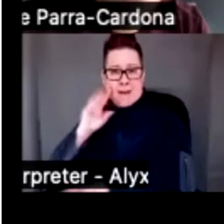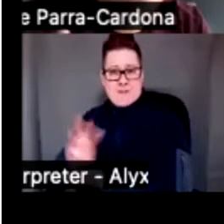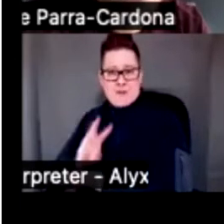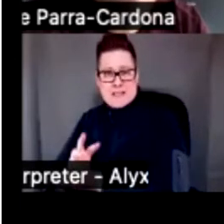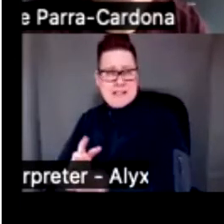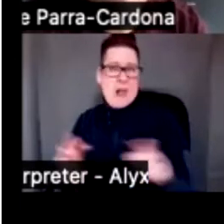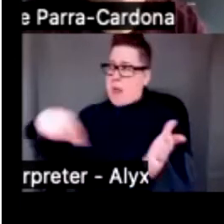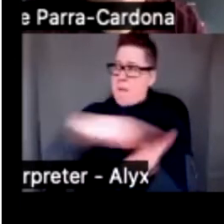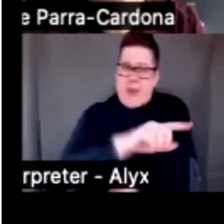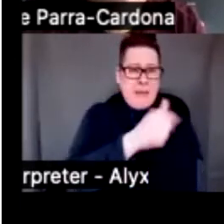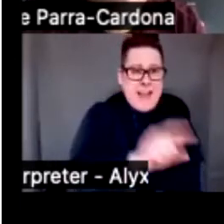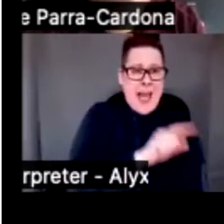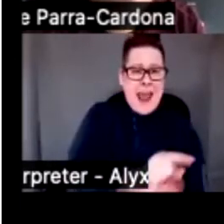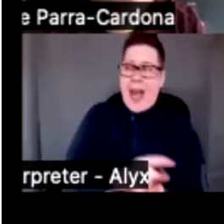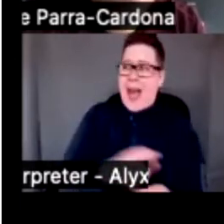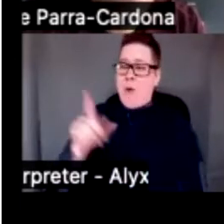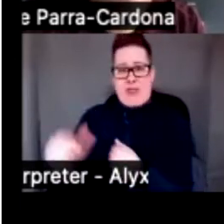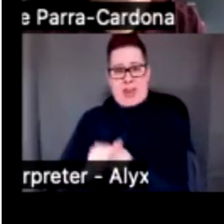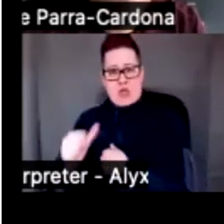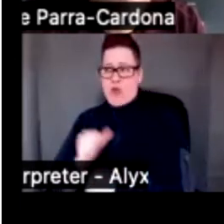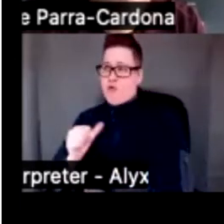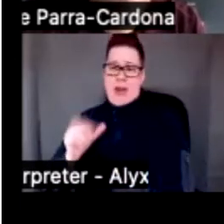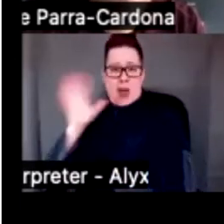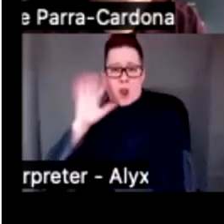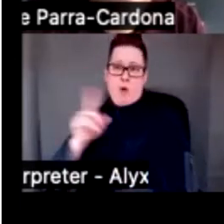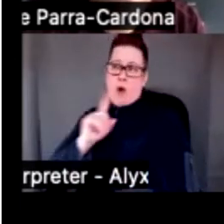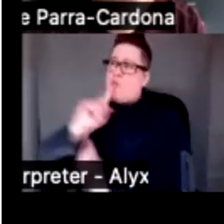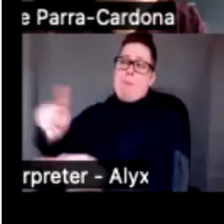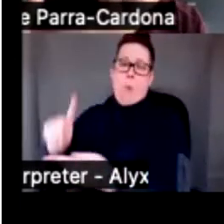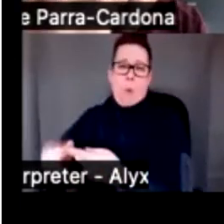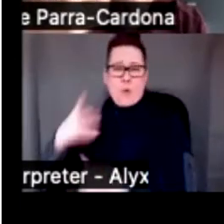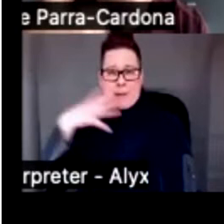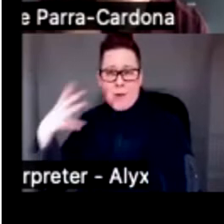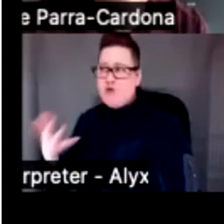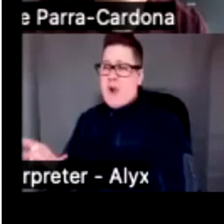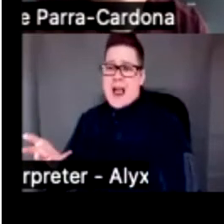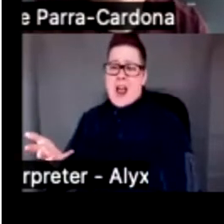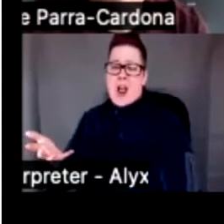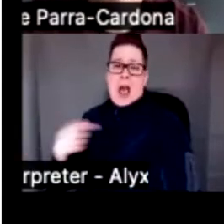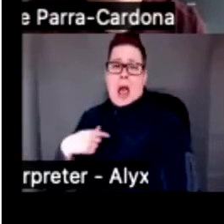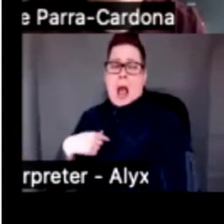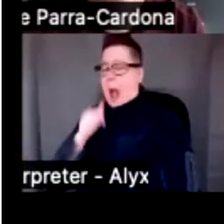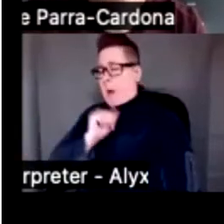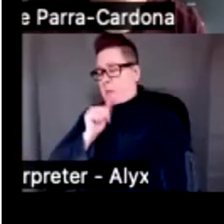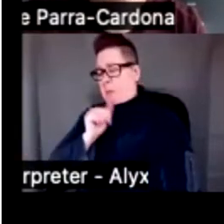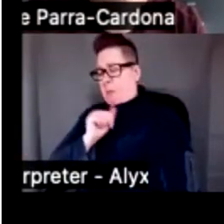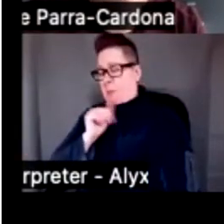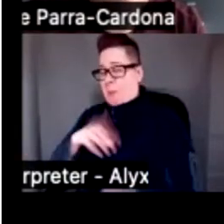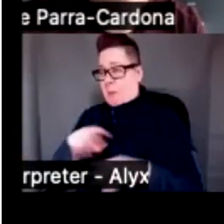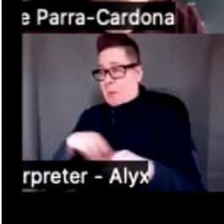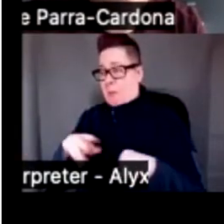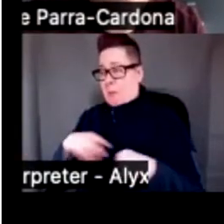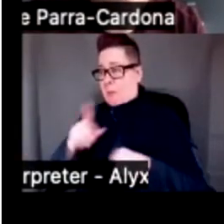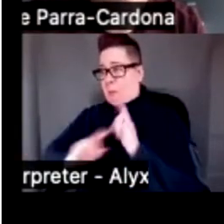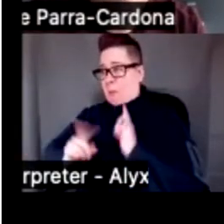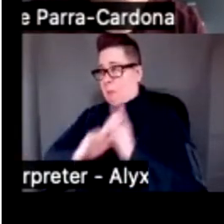of 10 and I'm threatened to be thrown to immigration authorities and I just suck it all up. I take all that